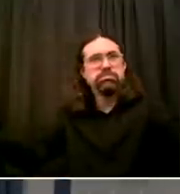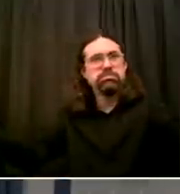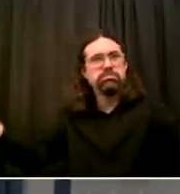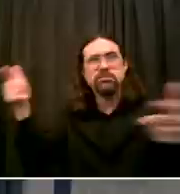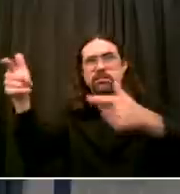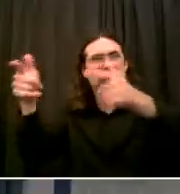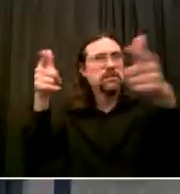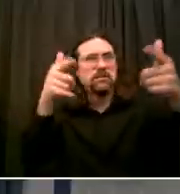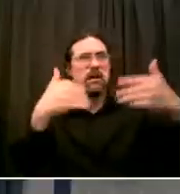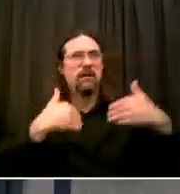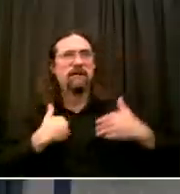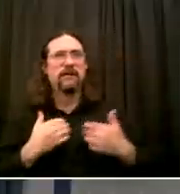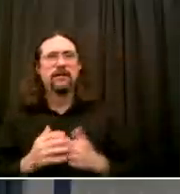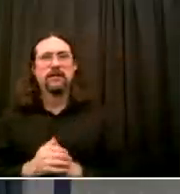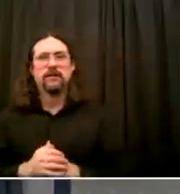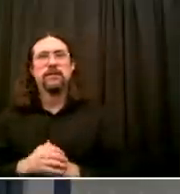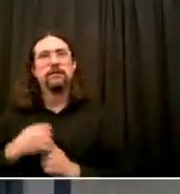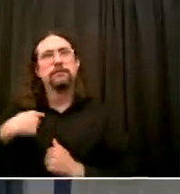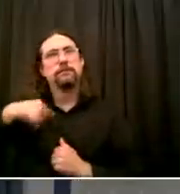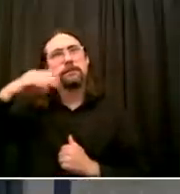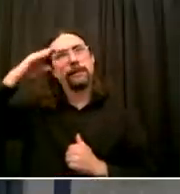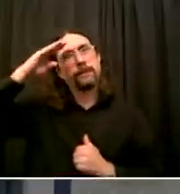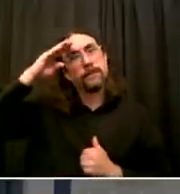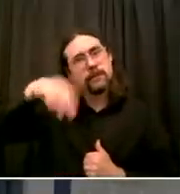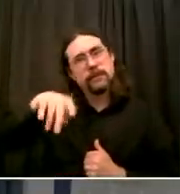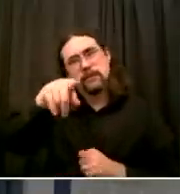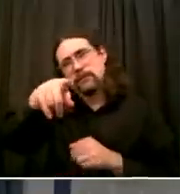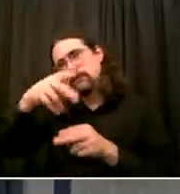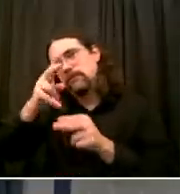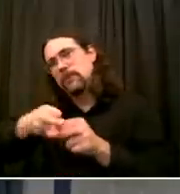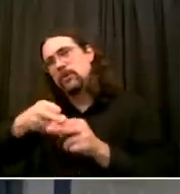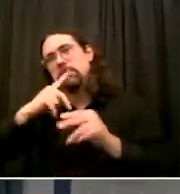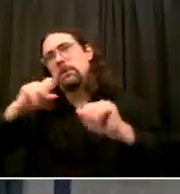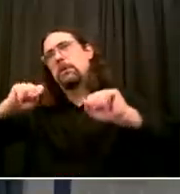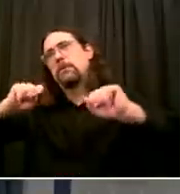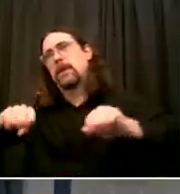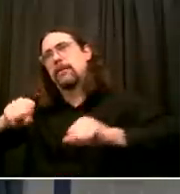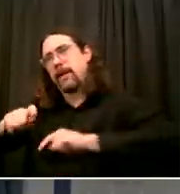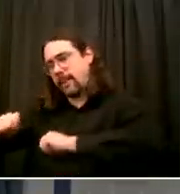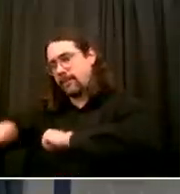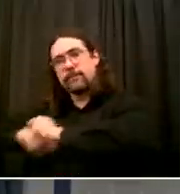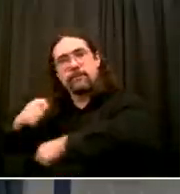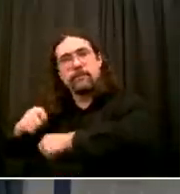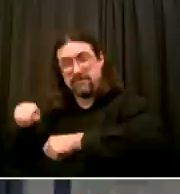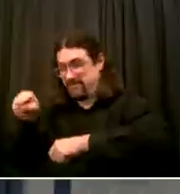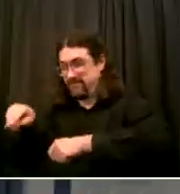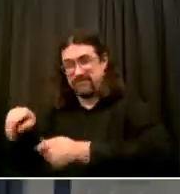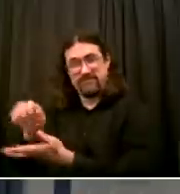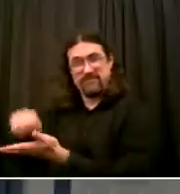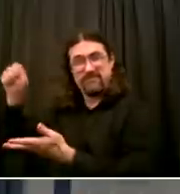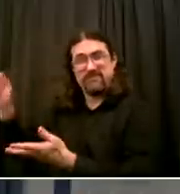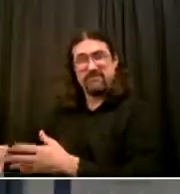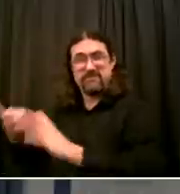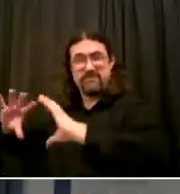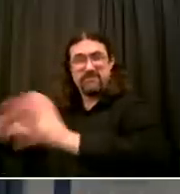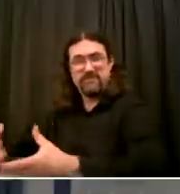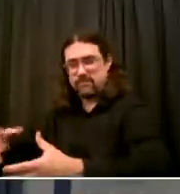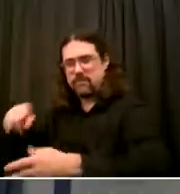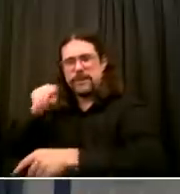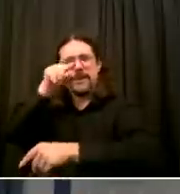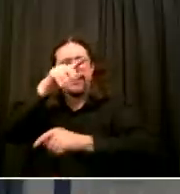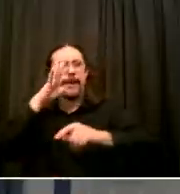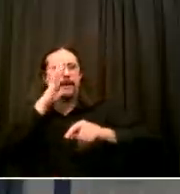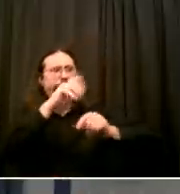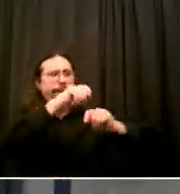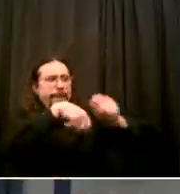you be a little bit more specific as to what's going to be done proactively by officers that would have been done by the anti-crime team that will now be